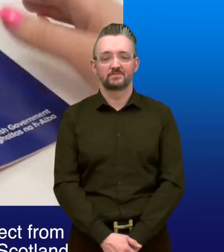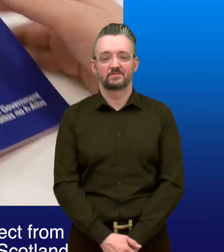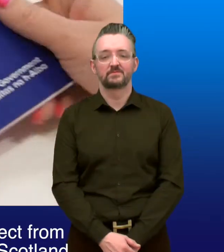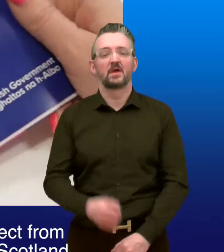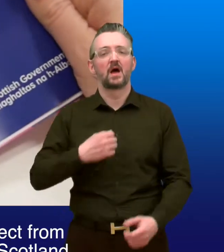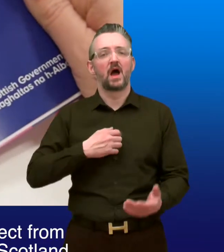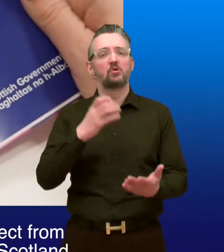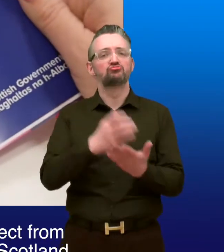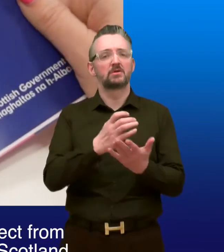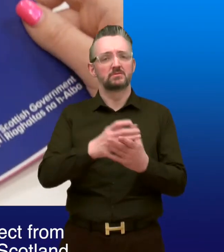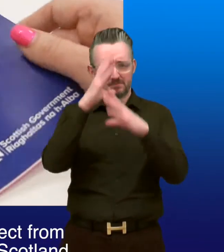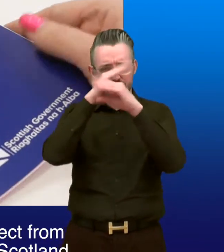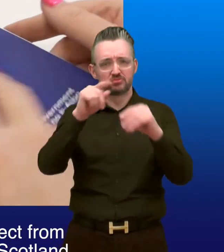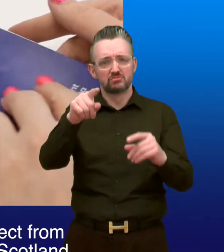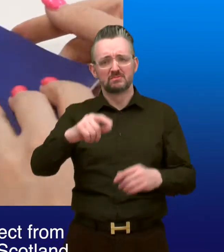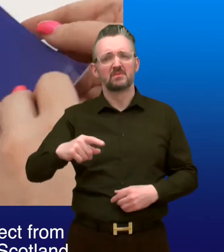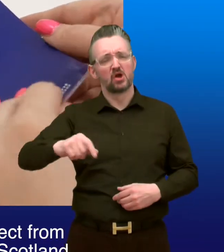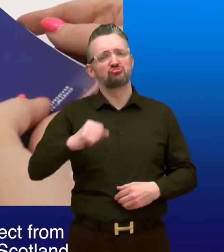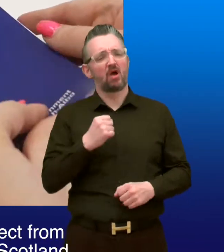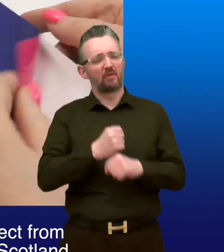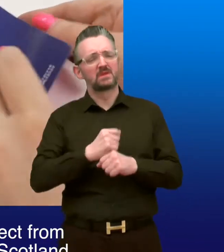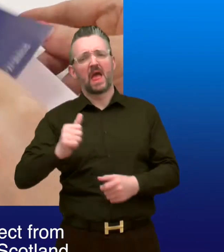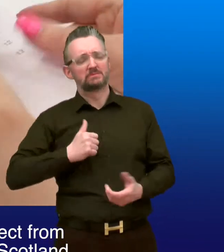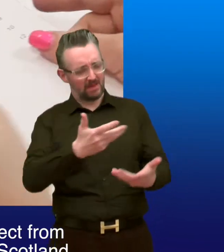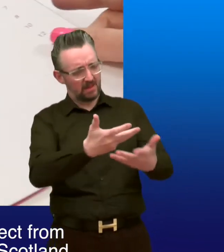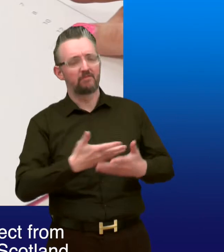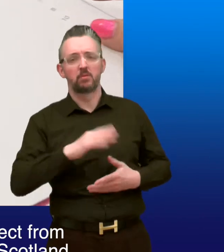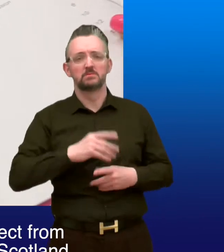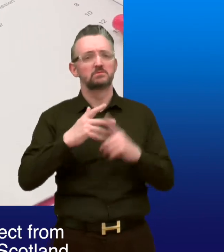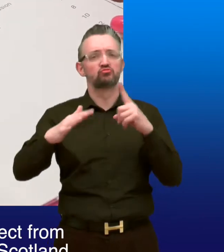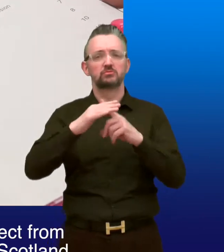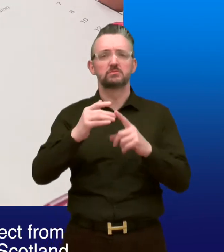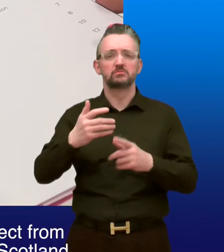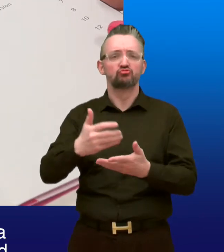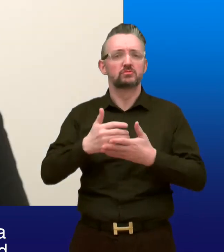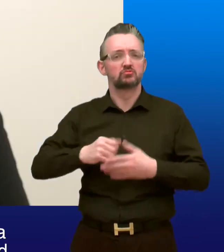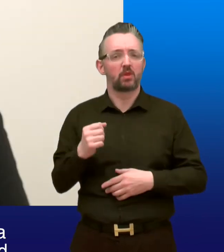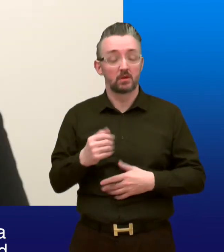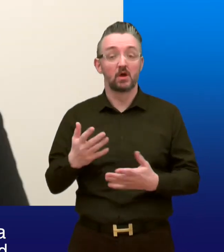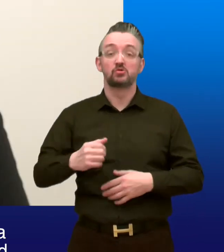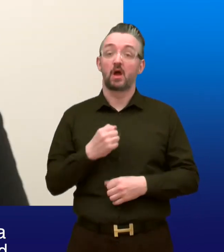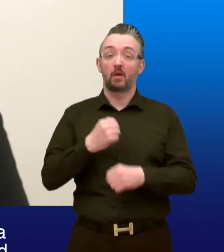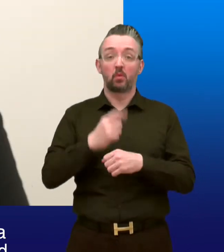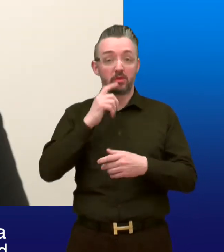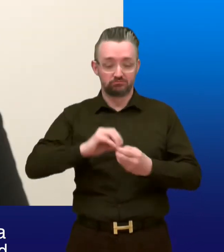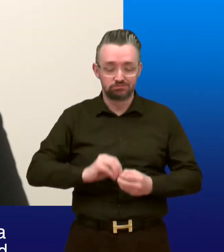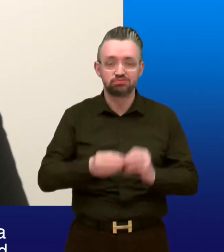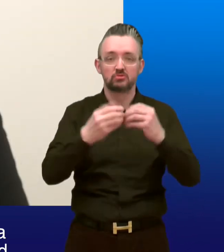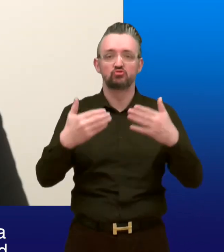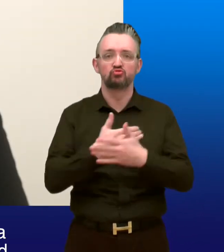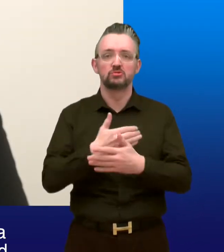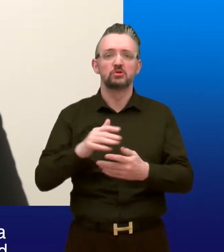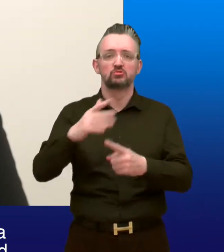Our charter lets you know what you can expect from the Scottish Government and Social Security Scotland. The Scottish Government is creating a new